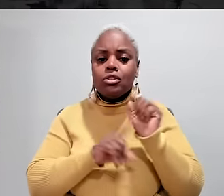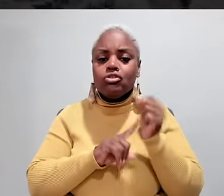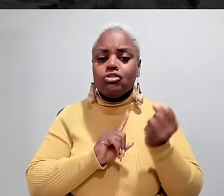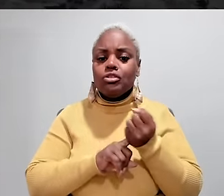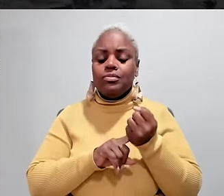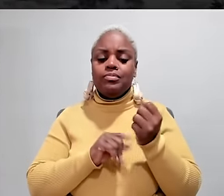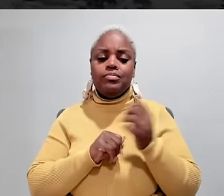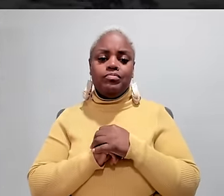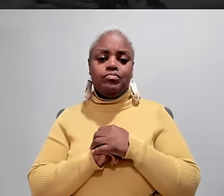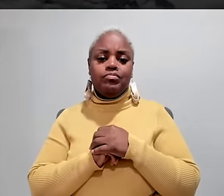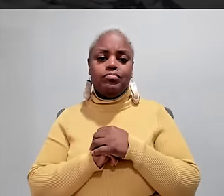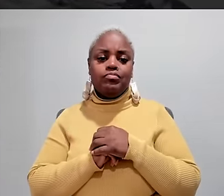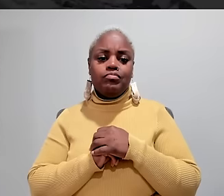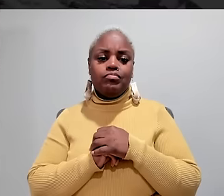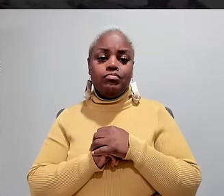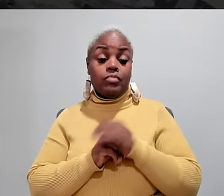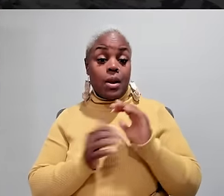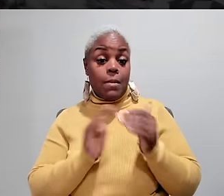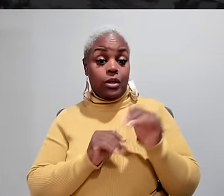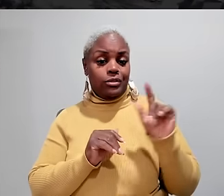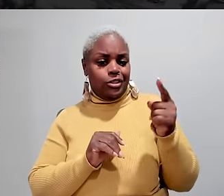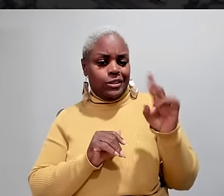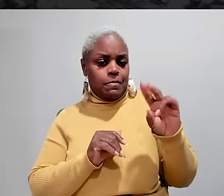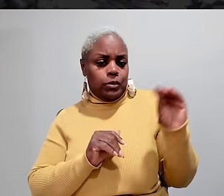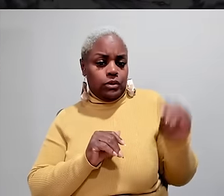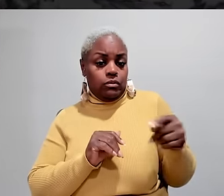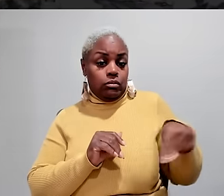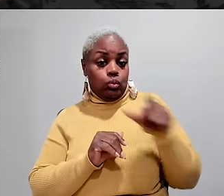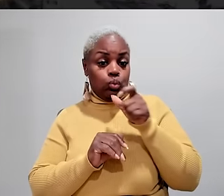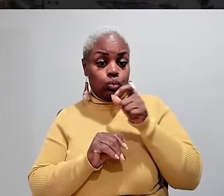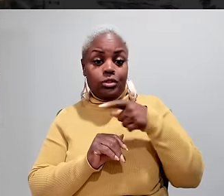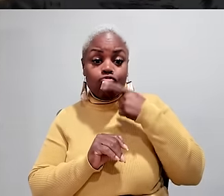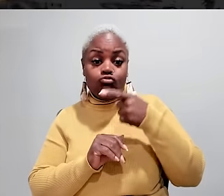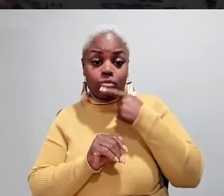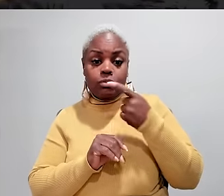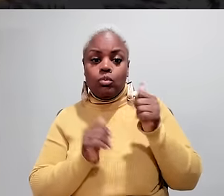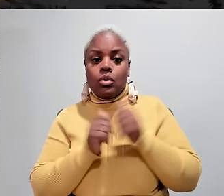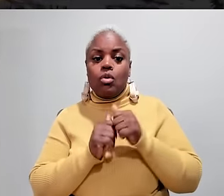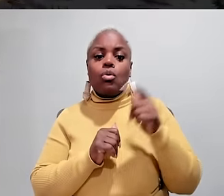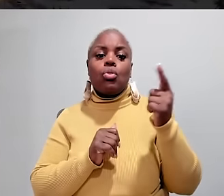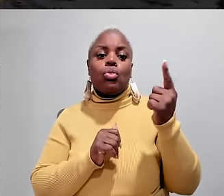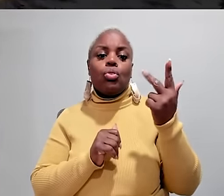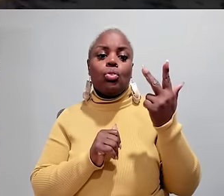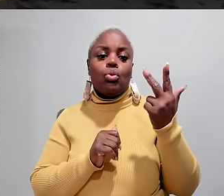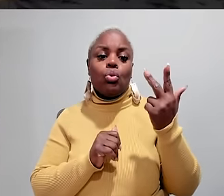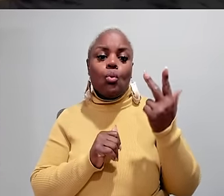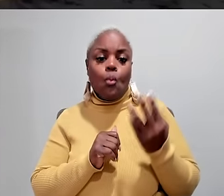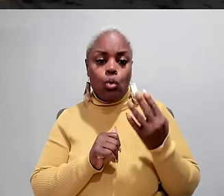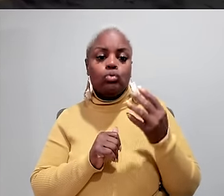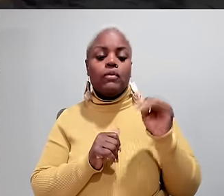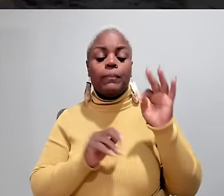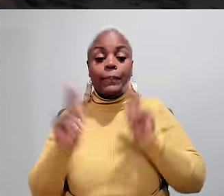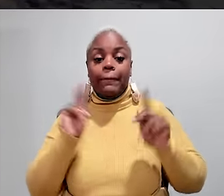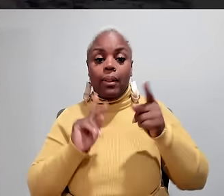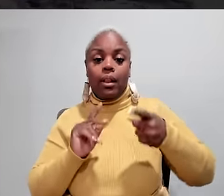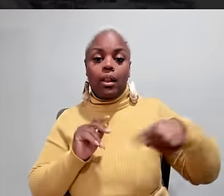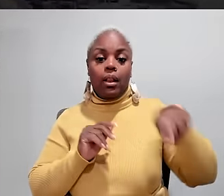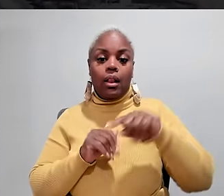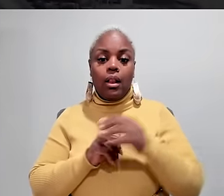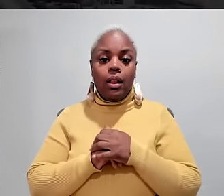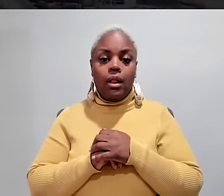unsanitary conditions for a month post-disaster, compared to just 7 percent of those with hearing.